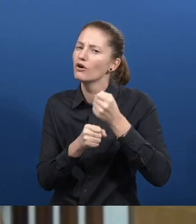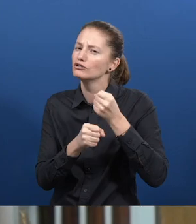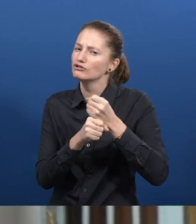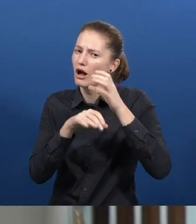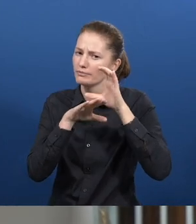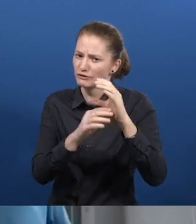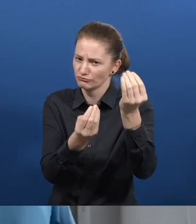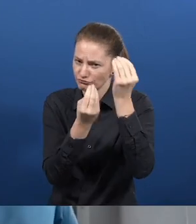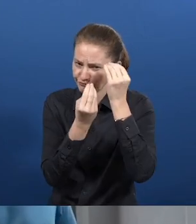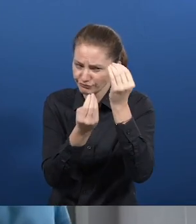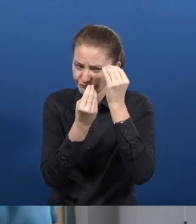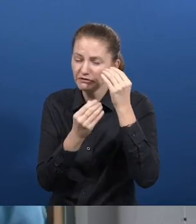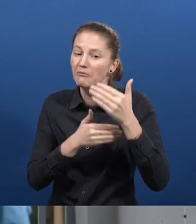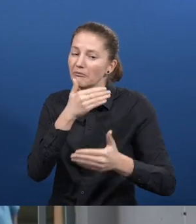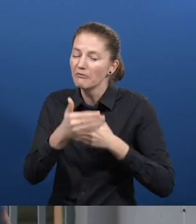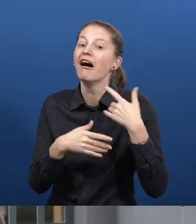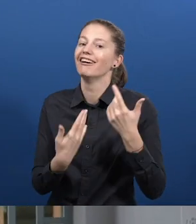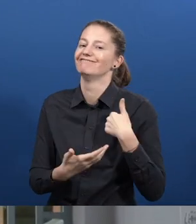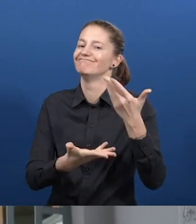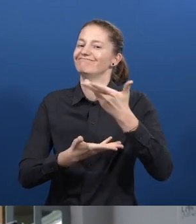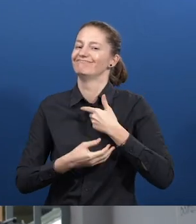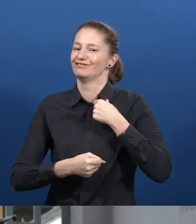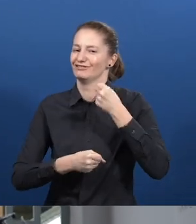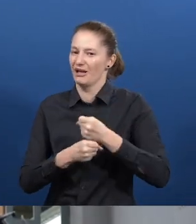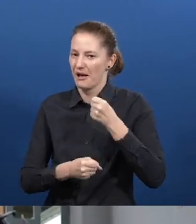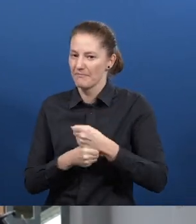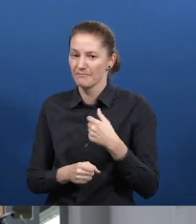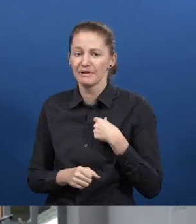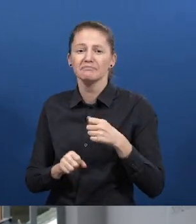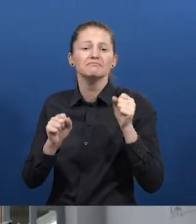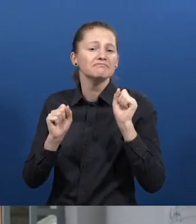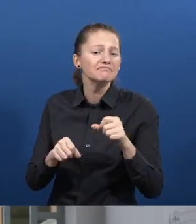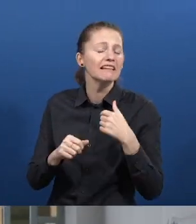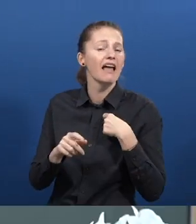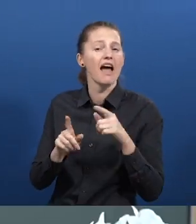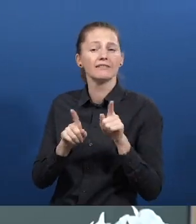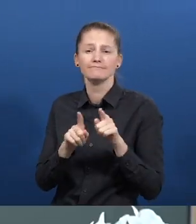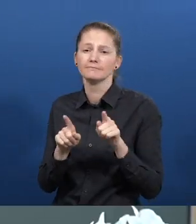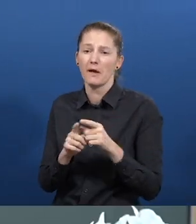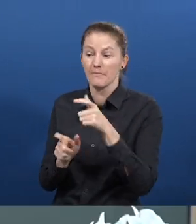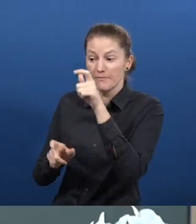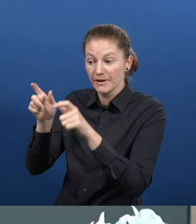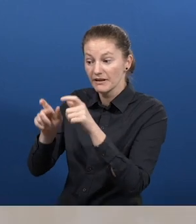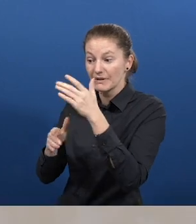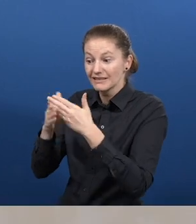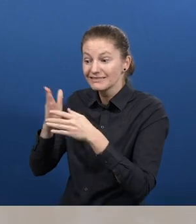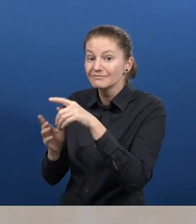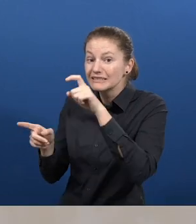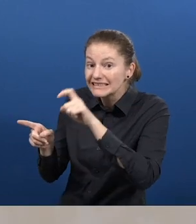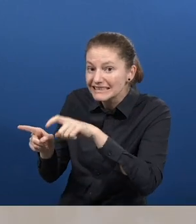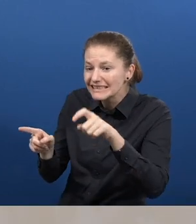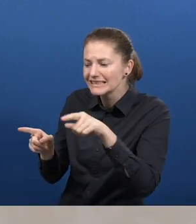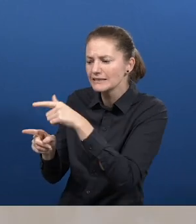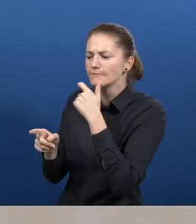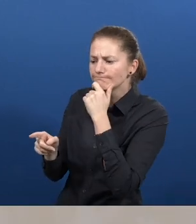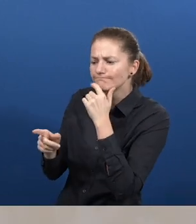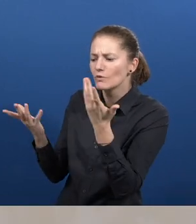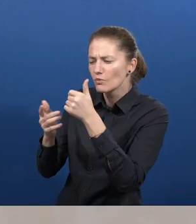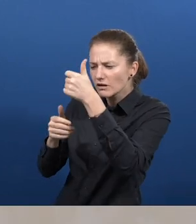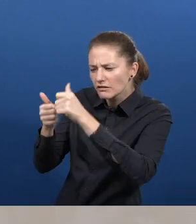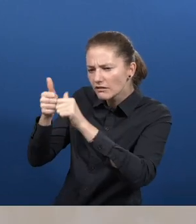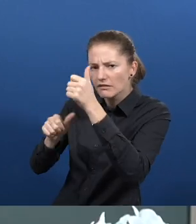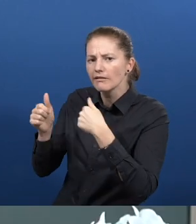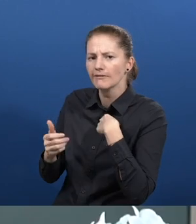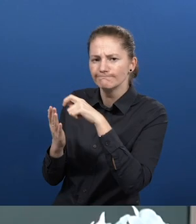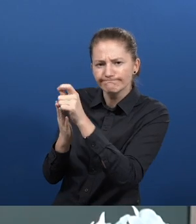Now I'm able to do the need assessments for people with disabilities. And I'm also able to work with them who live in the community. Now my